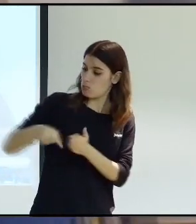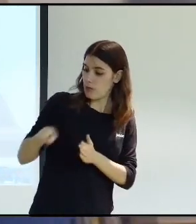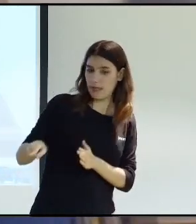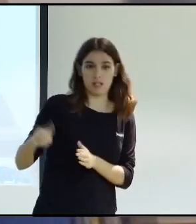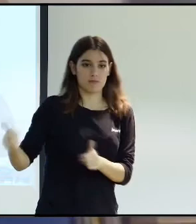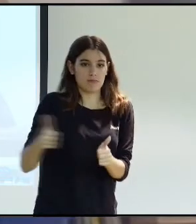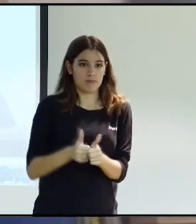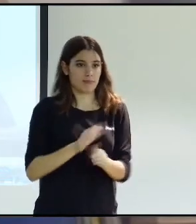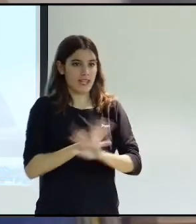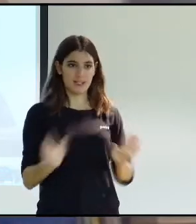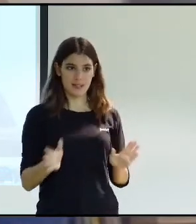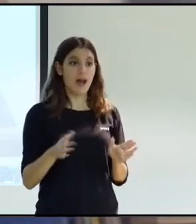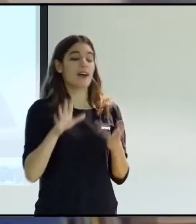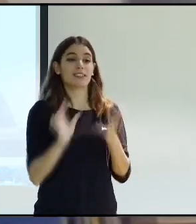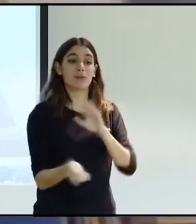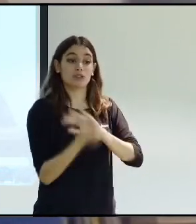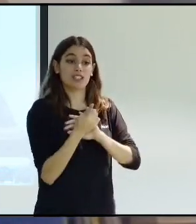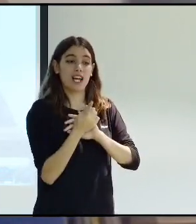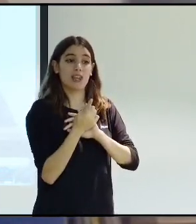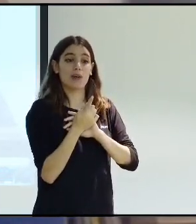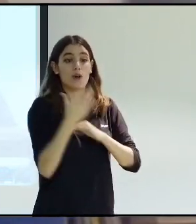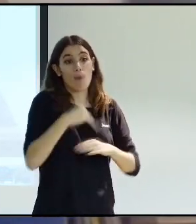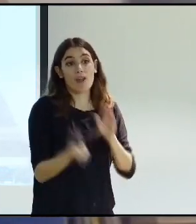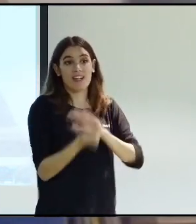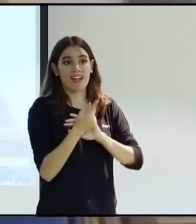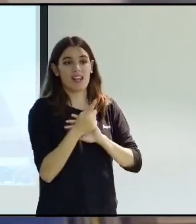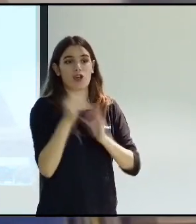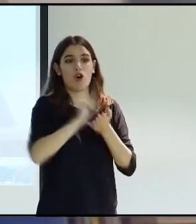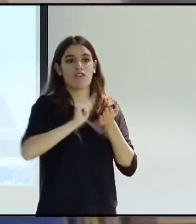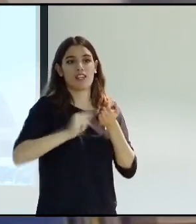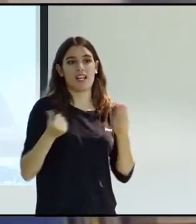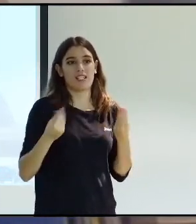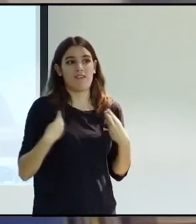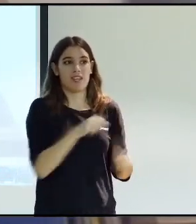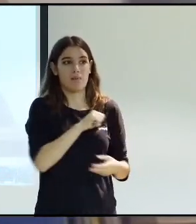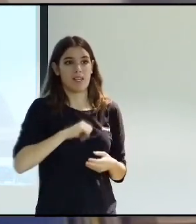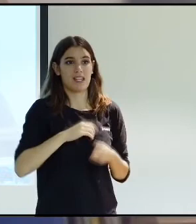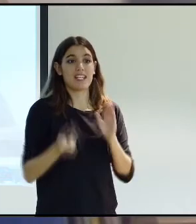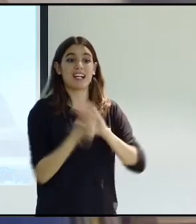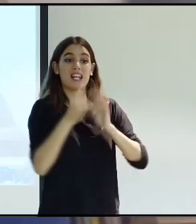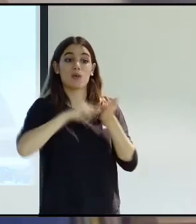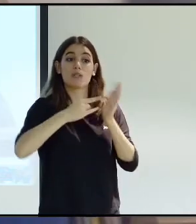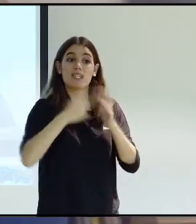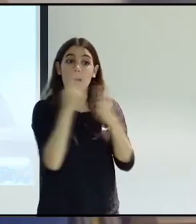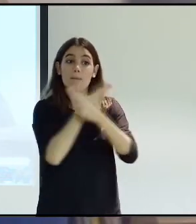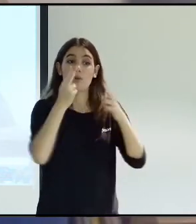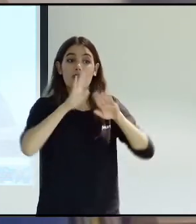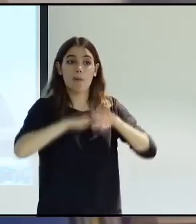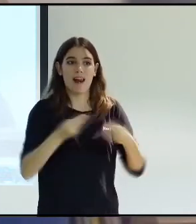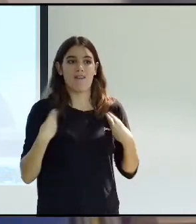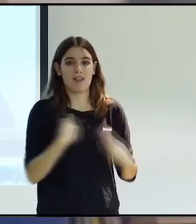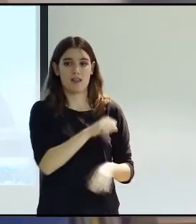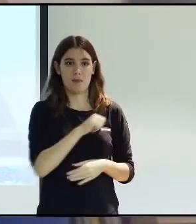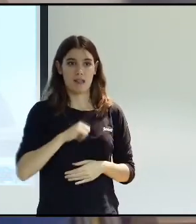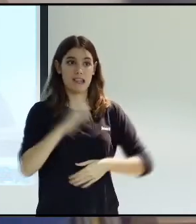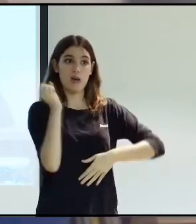living. We're speaking about the possibility to set up a public system for